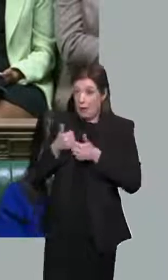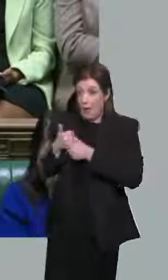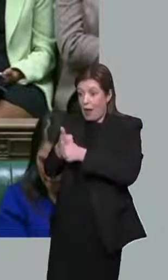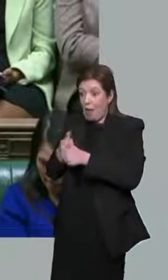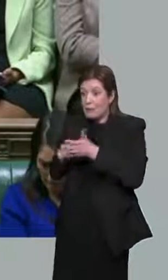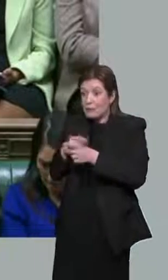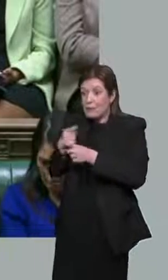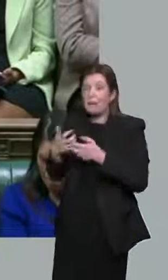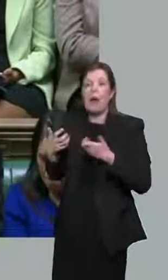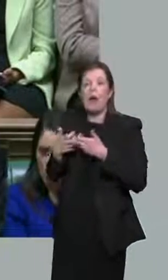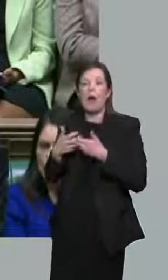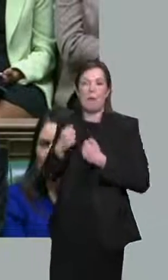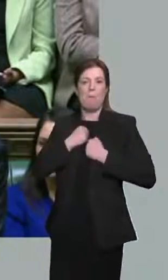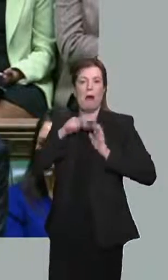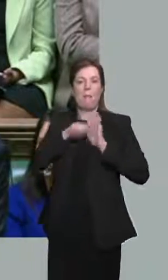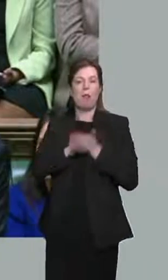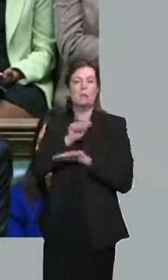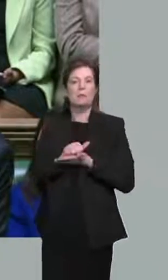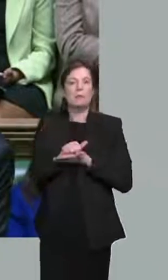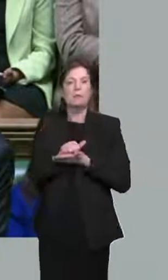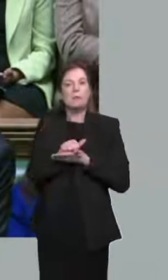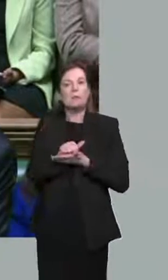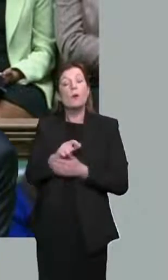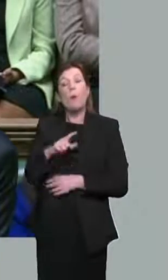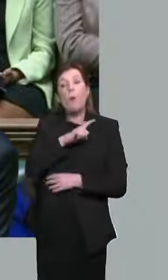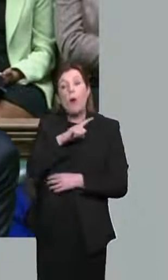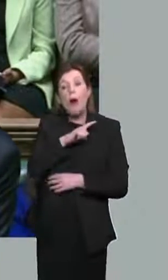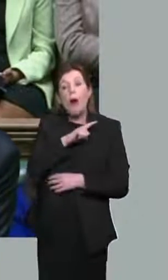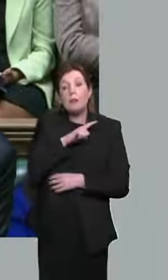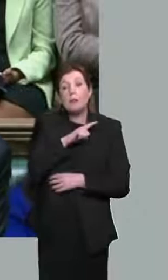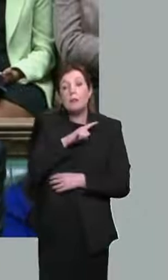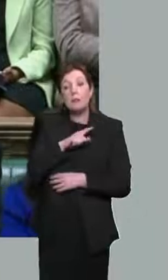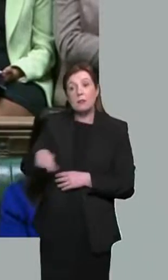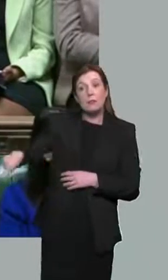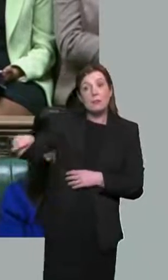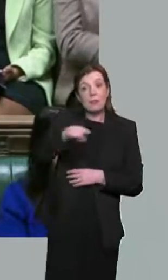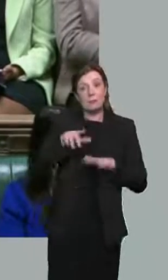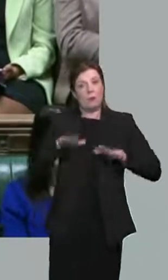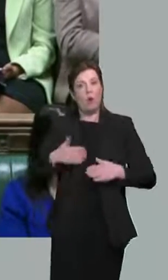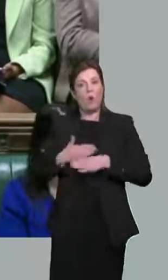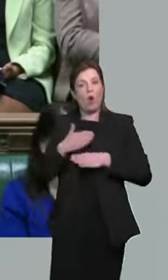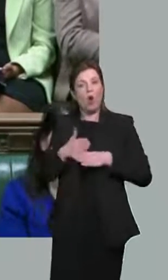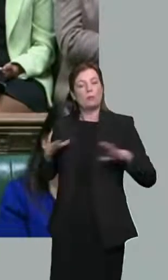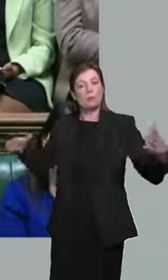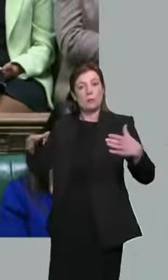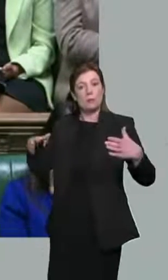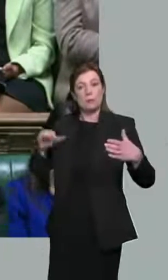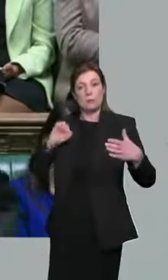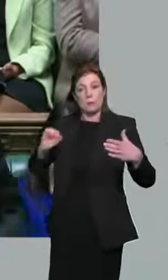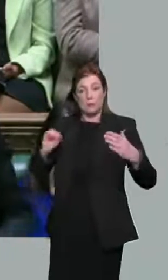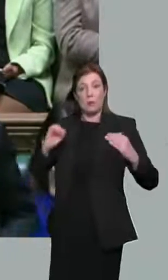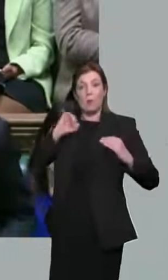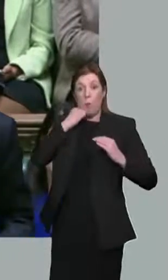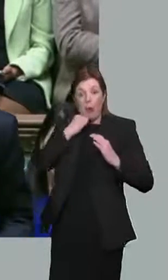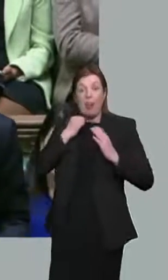the tax system, and that is because 70 per cent of workers will pay less tax, even